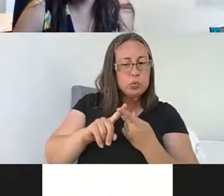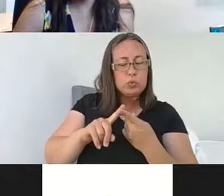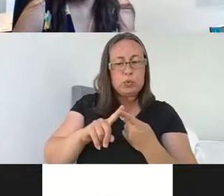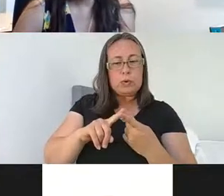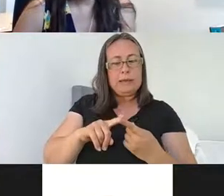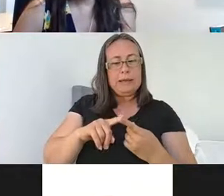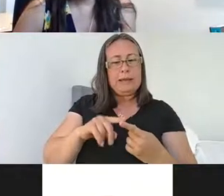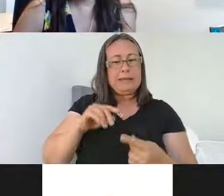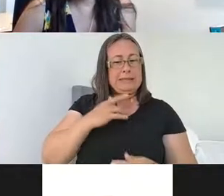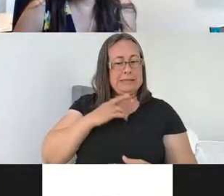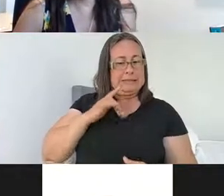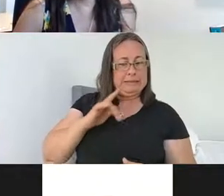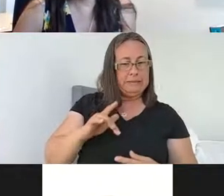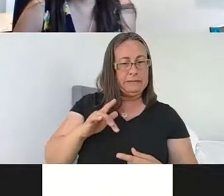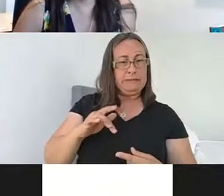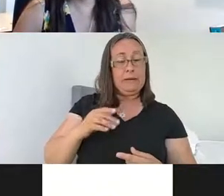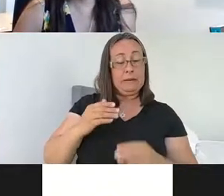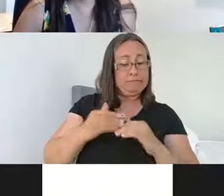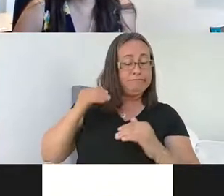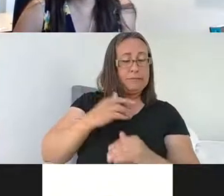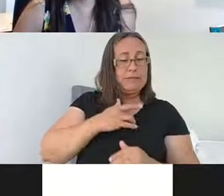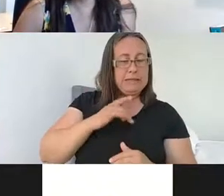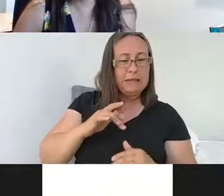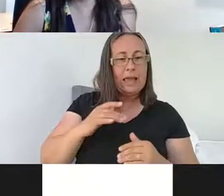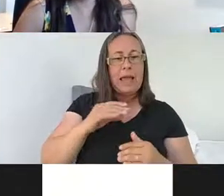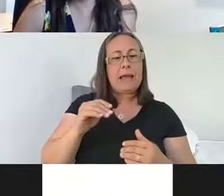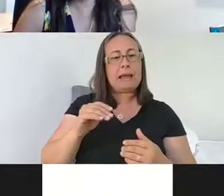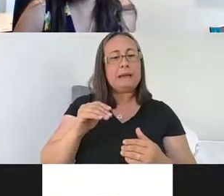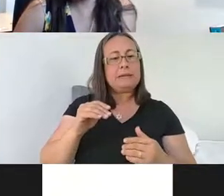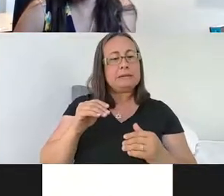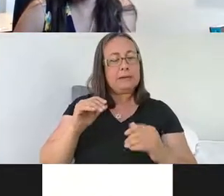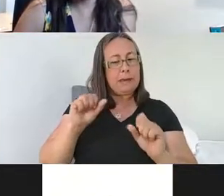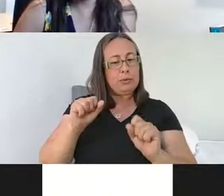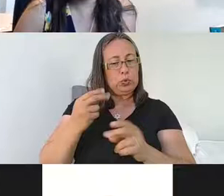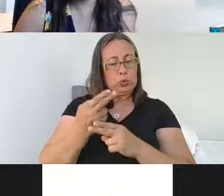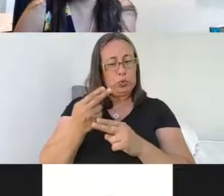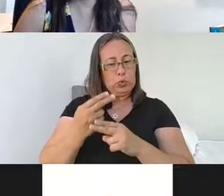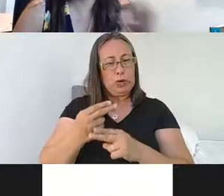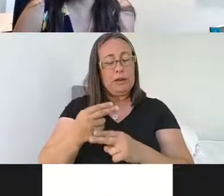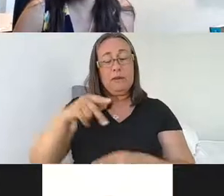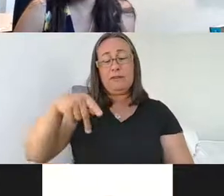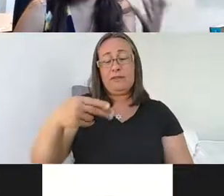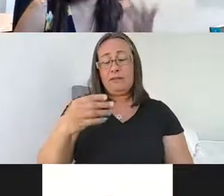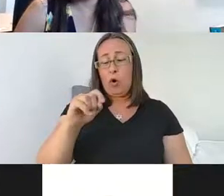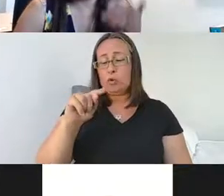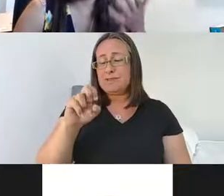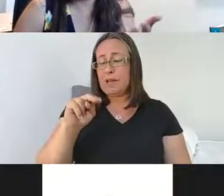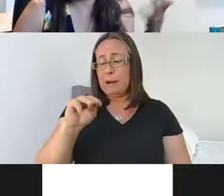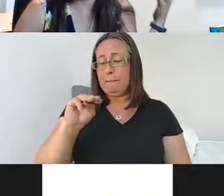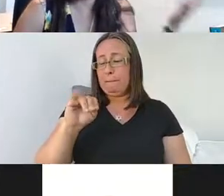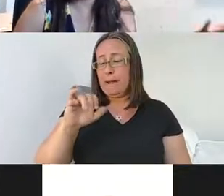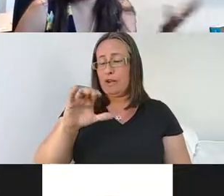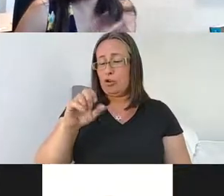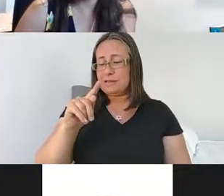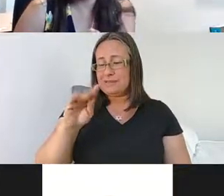sensitization, desensitization, and then sort of was able to use two photon microscopy to look at the trafficking and those receptors